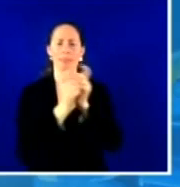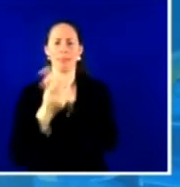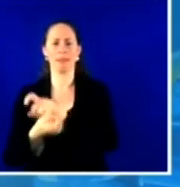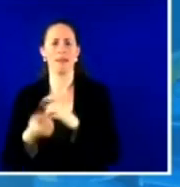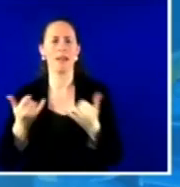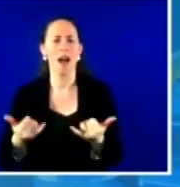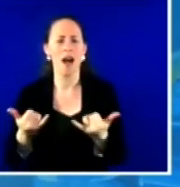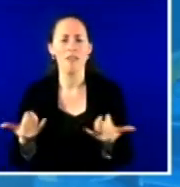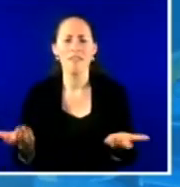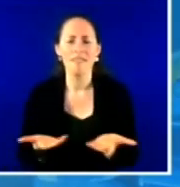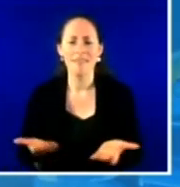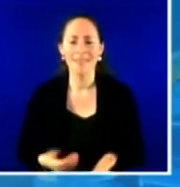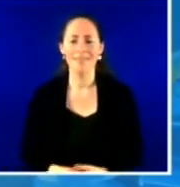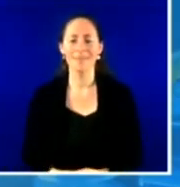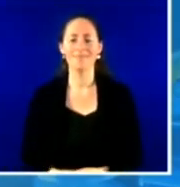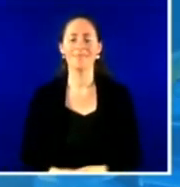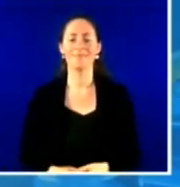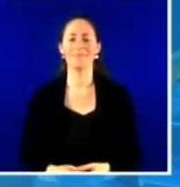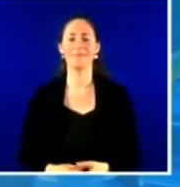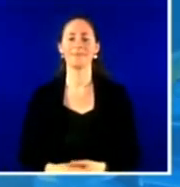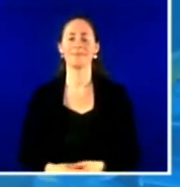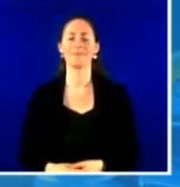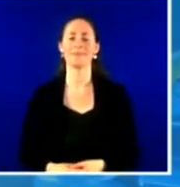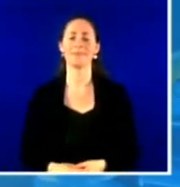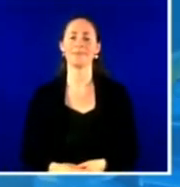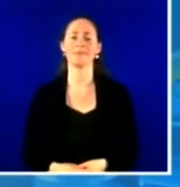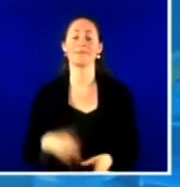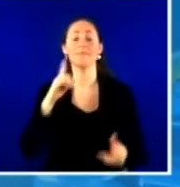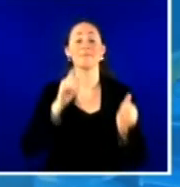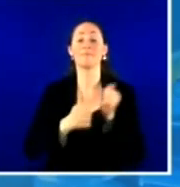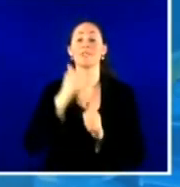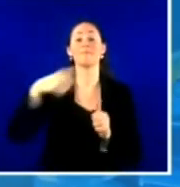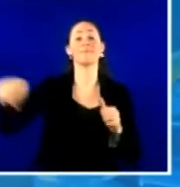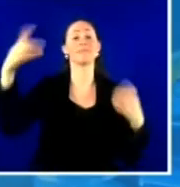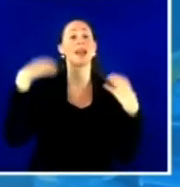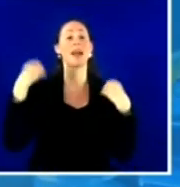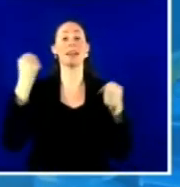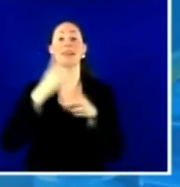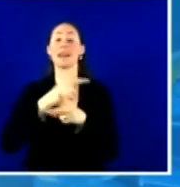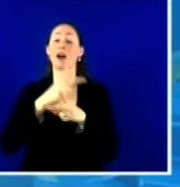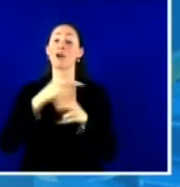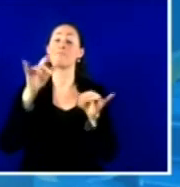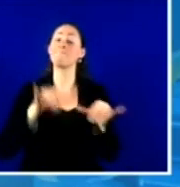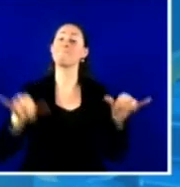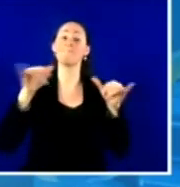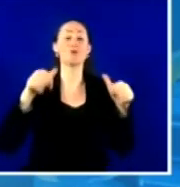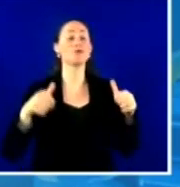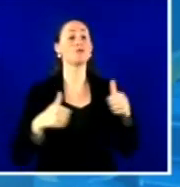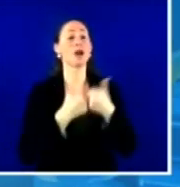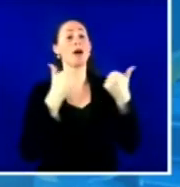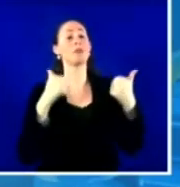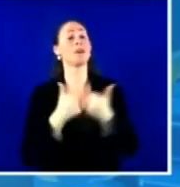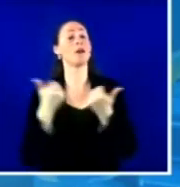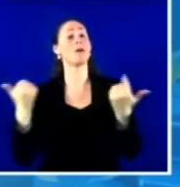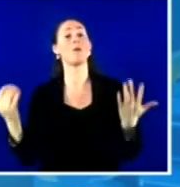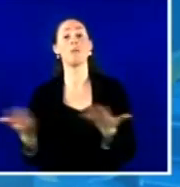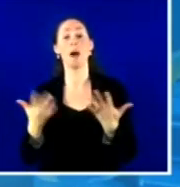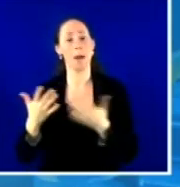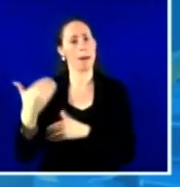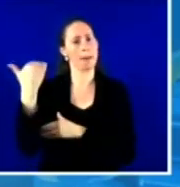the healthcare systems, the challenges they're facing right now, we moved from a highly centralized, high volume